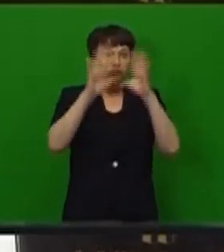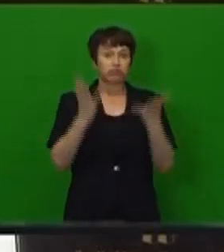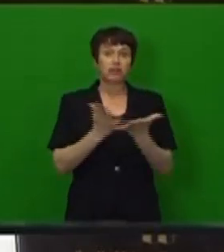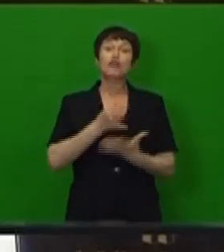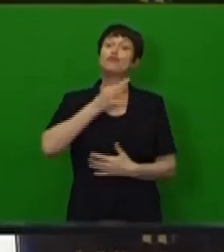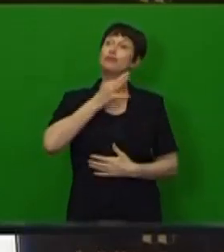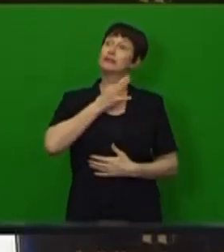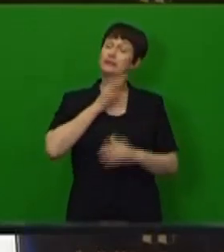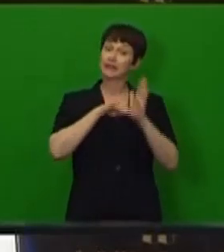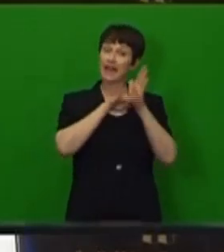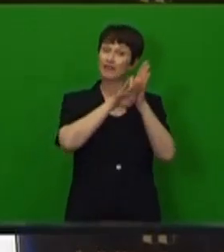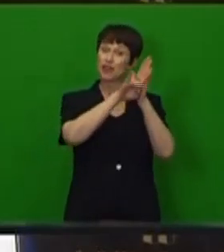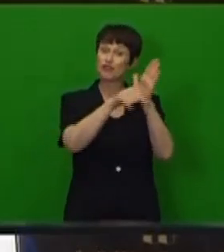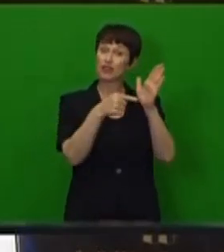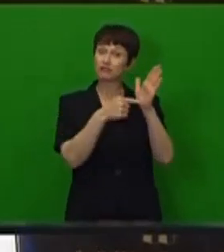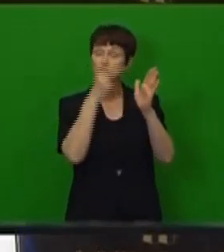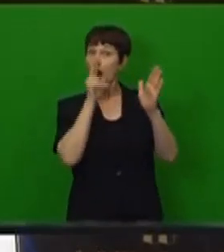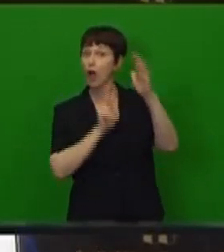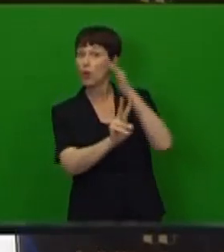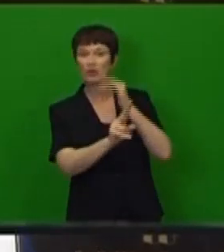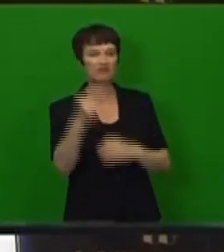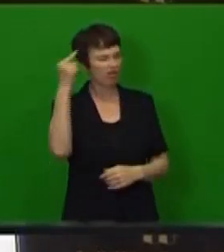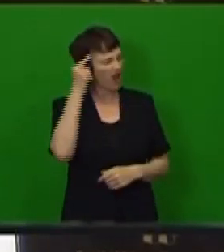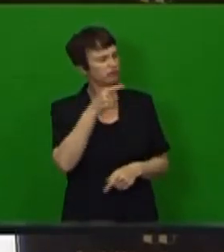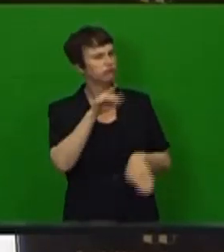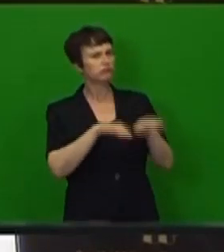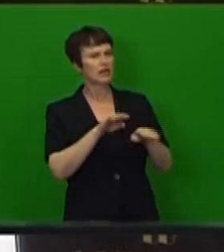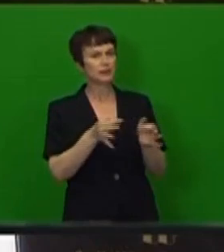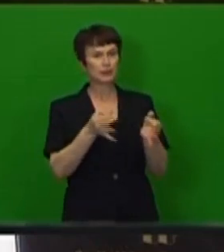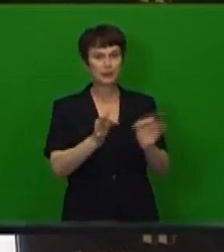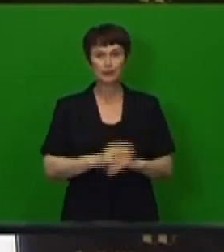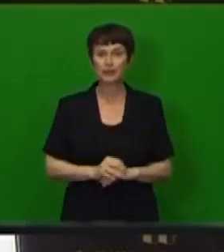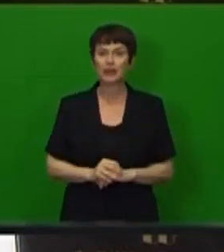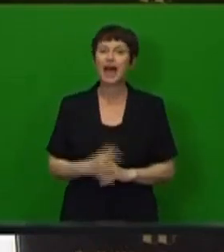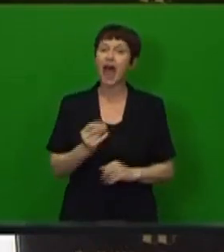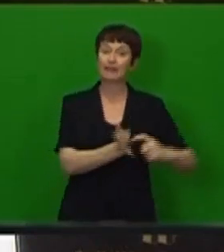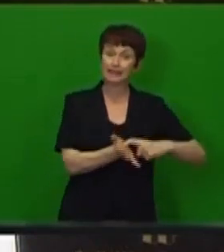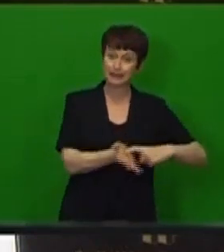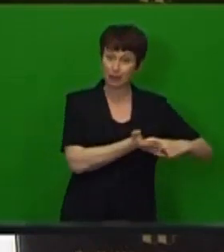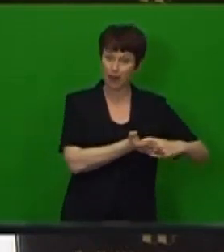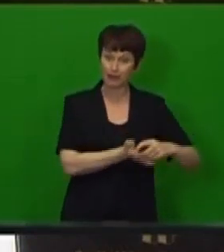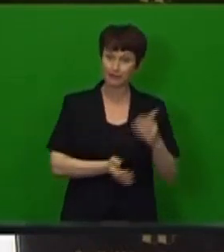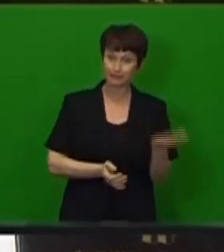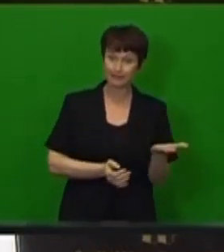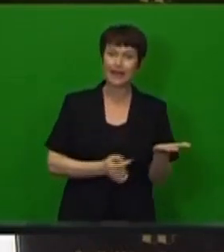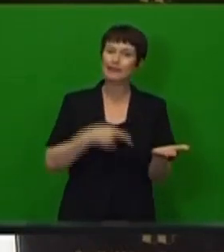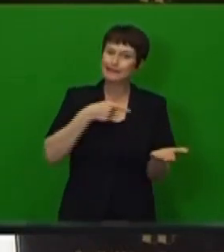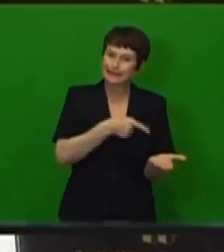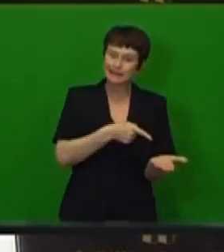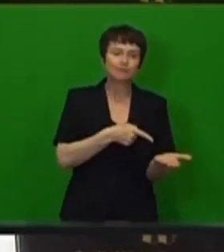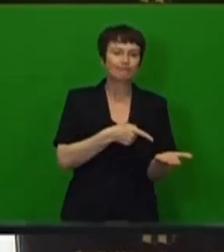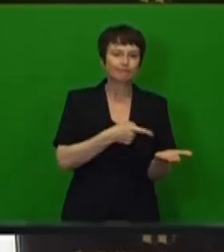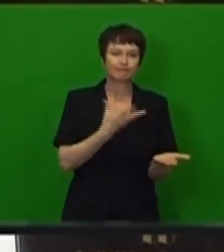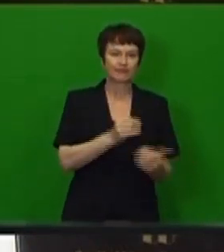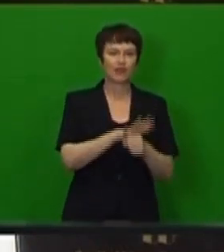to be largely balanced. Demand side pressures remain subdued, and food, wages, and rental prices